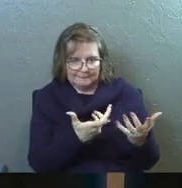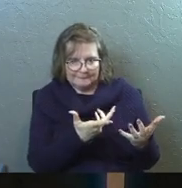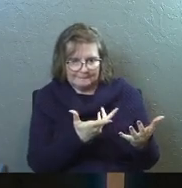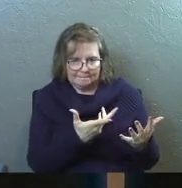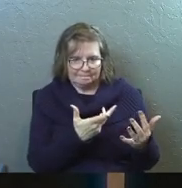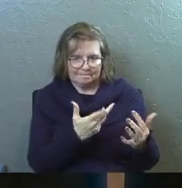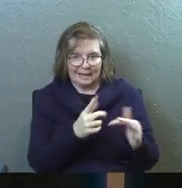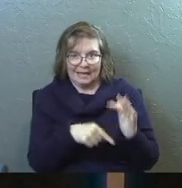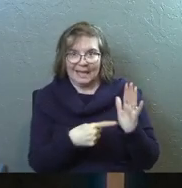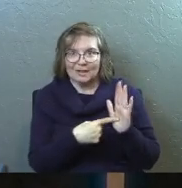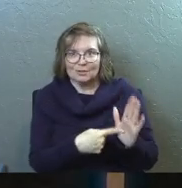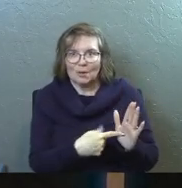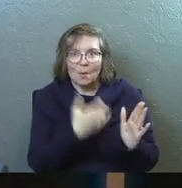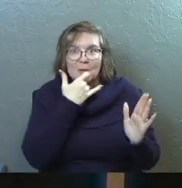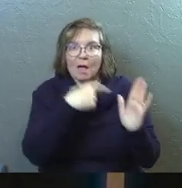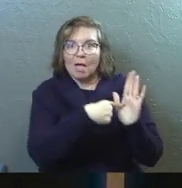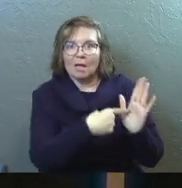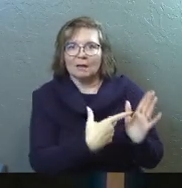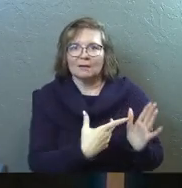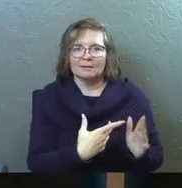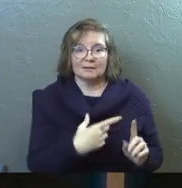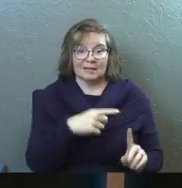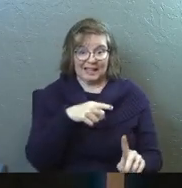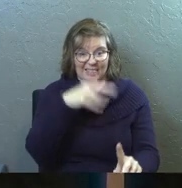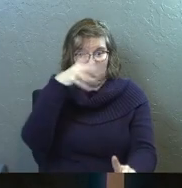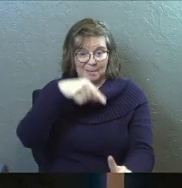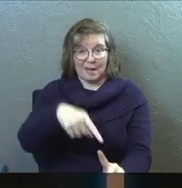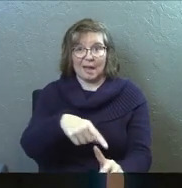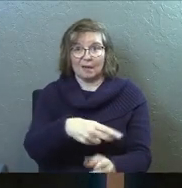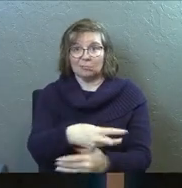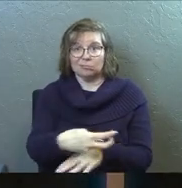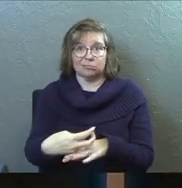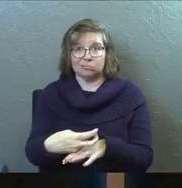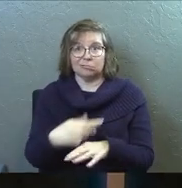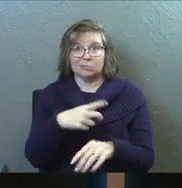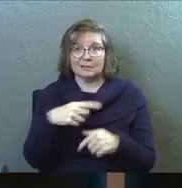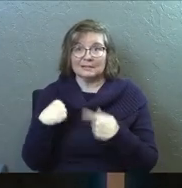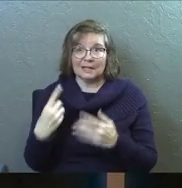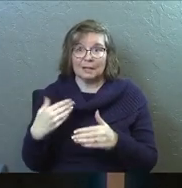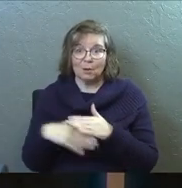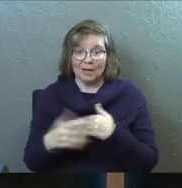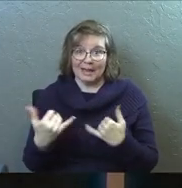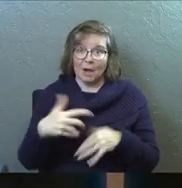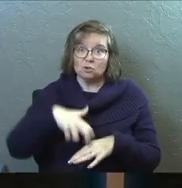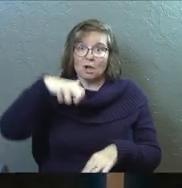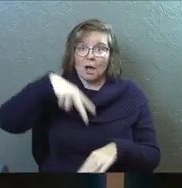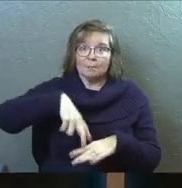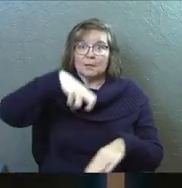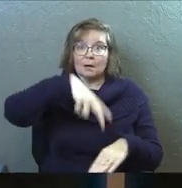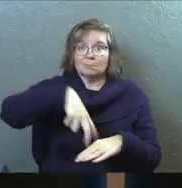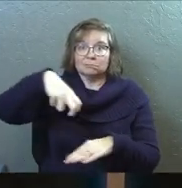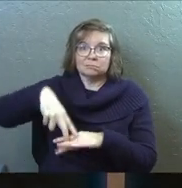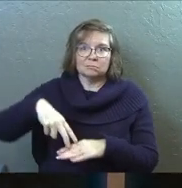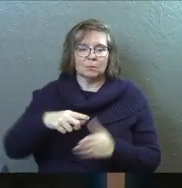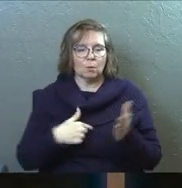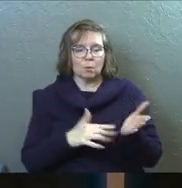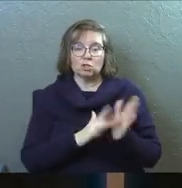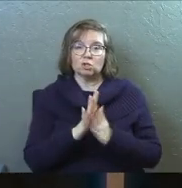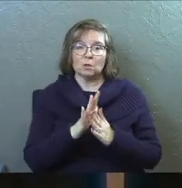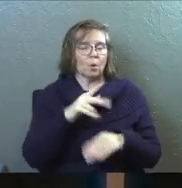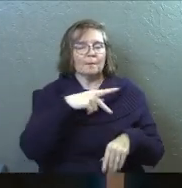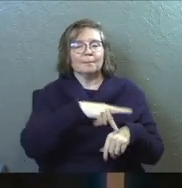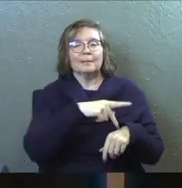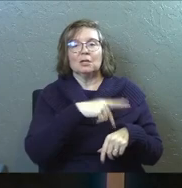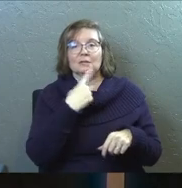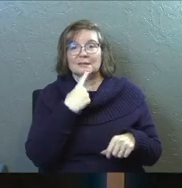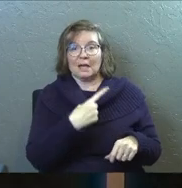that because there's the guy that we've all known has been crippled since birth and he's leaping. Like what Jesus says about, or what